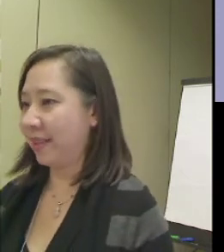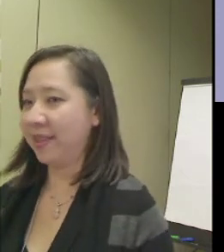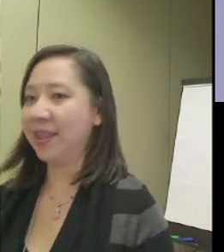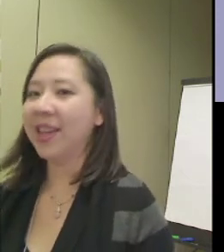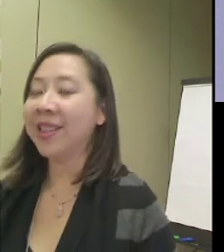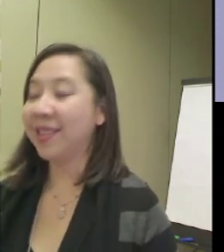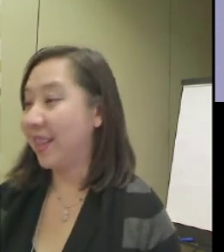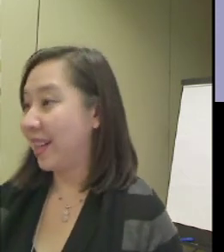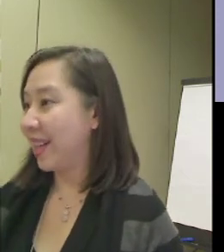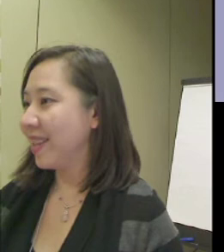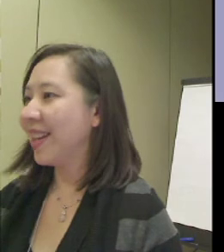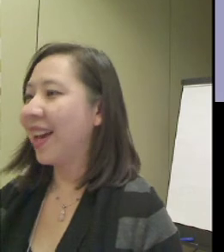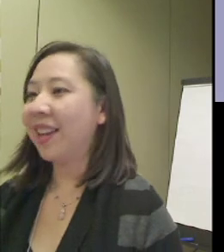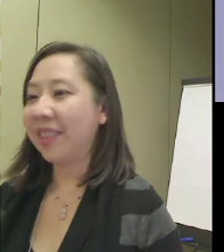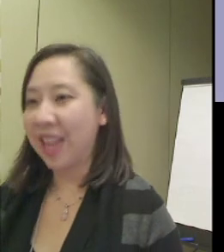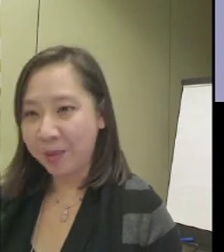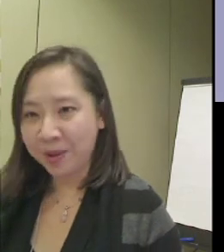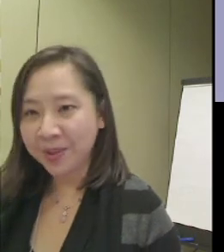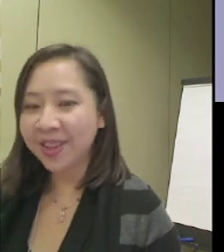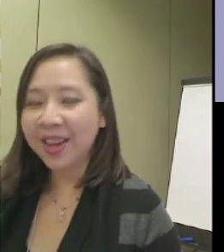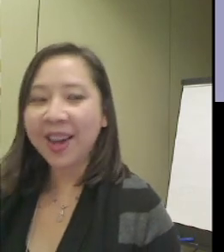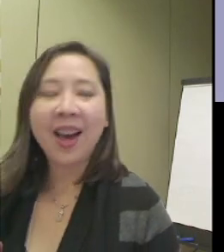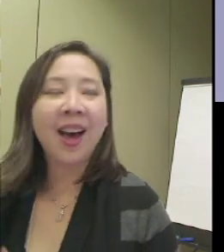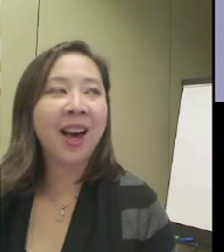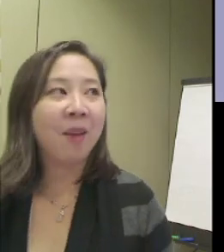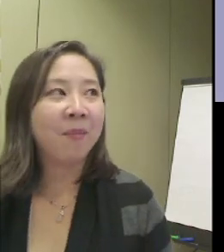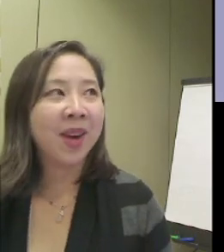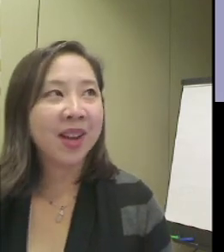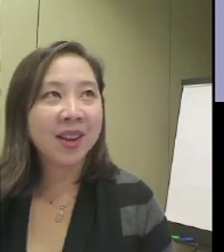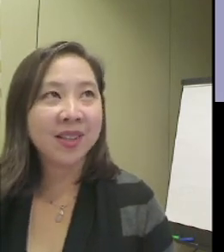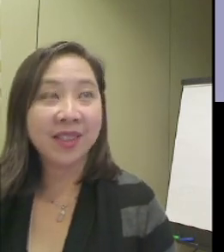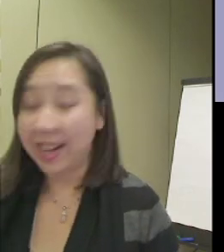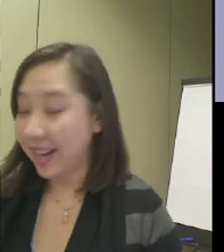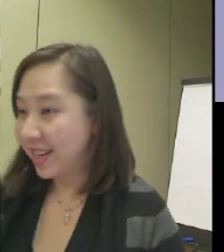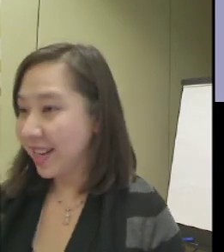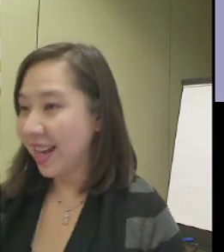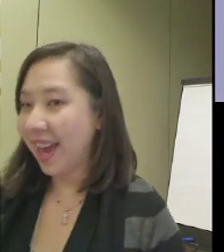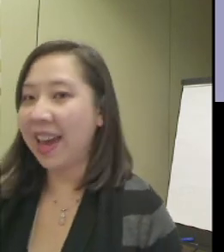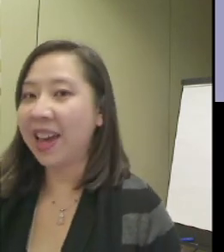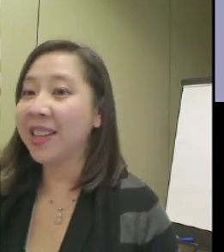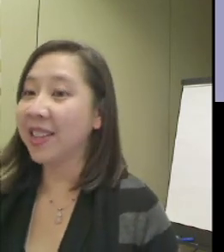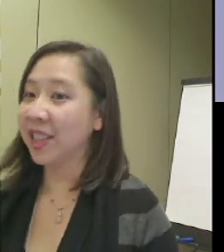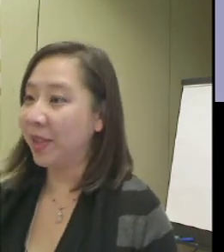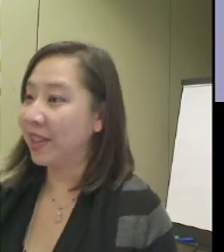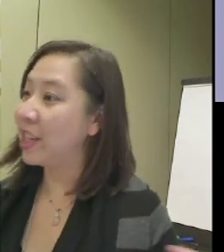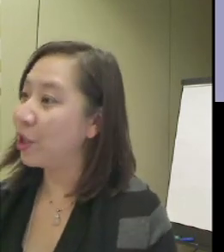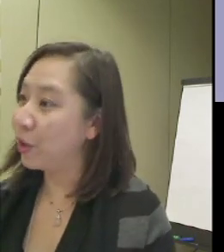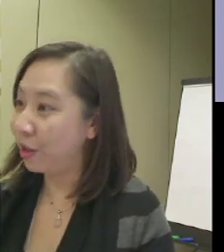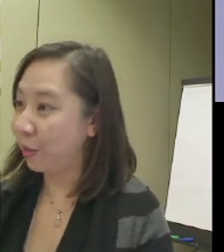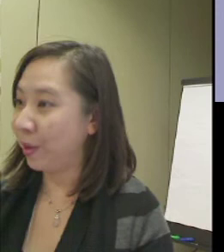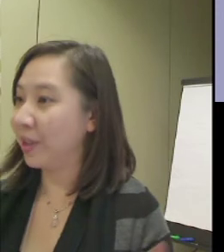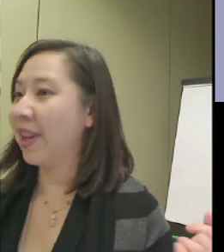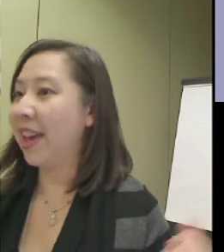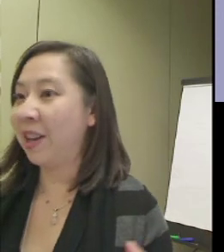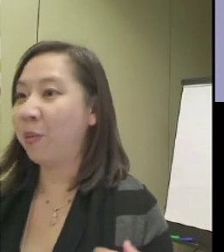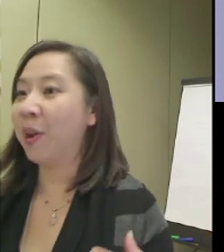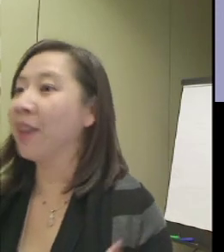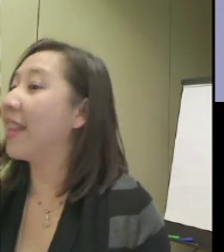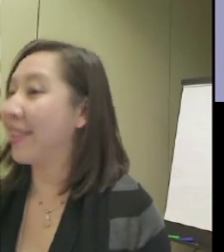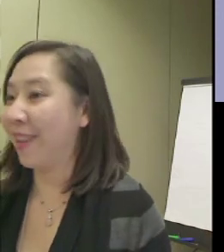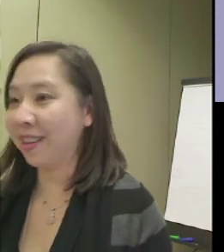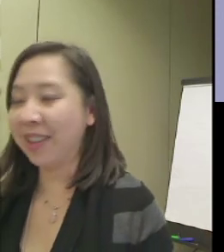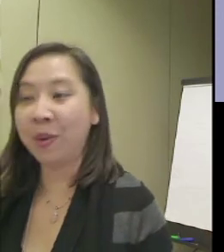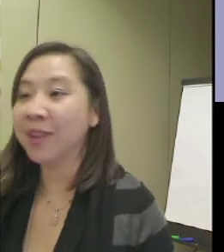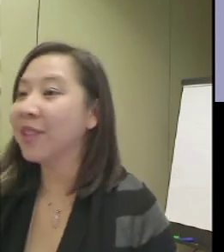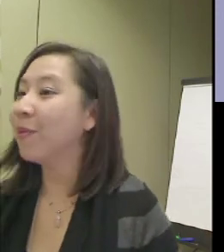museum faces. Seating, labels, lighting, and accessibility into the doors and